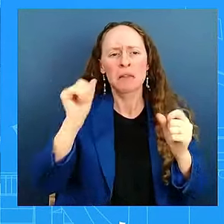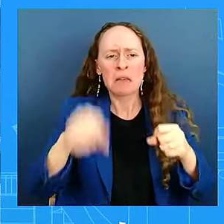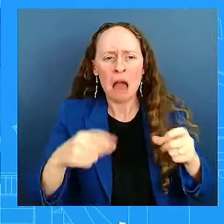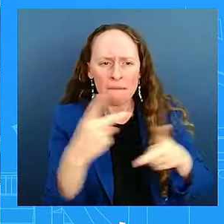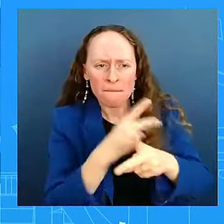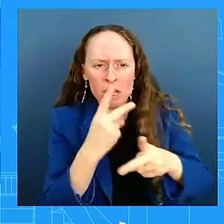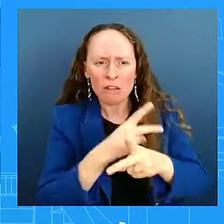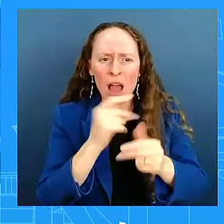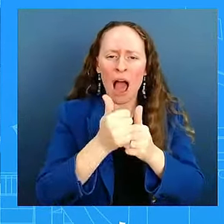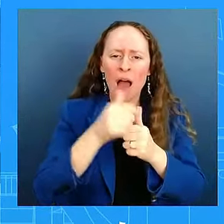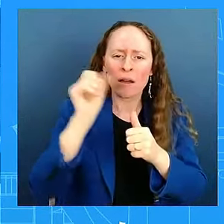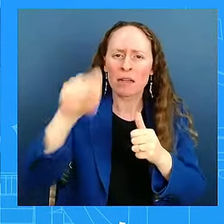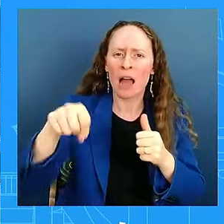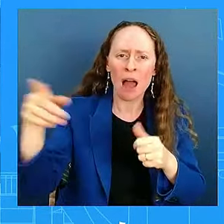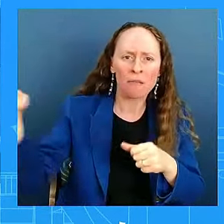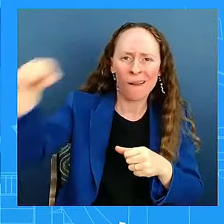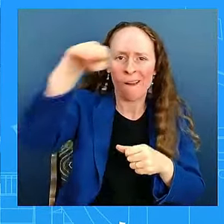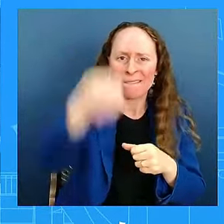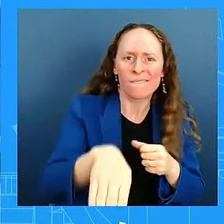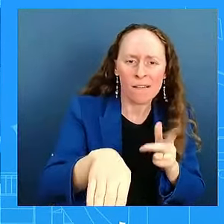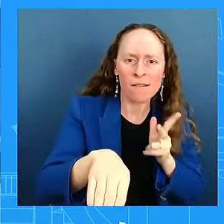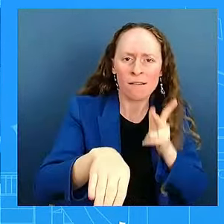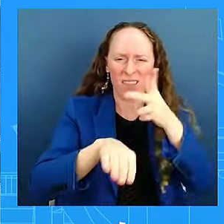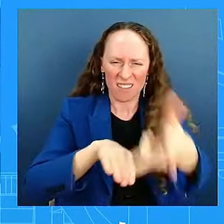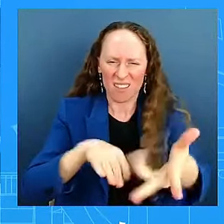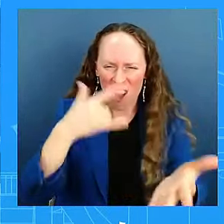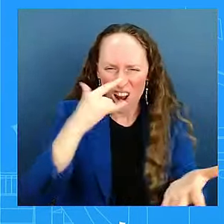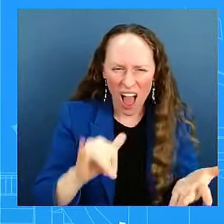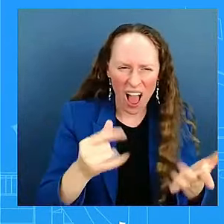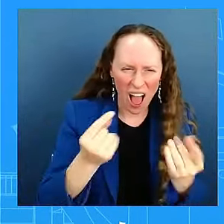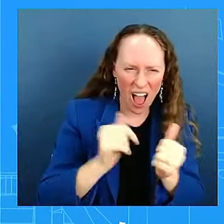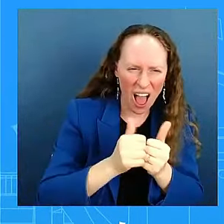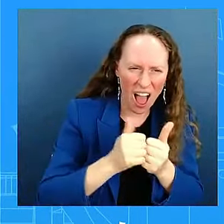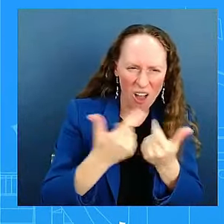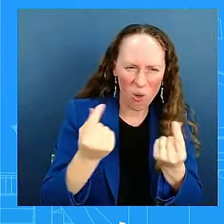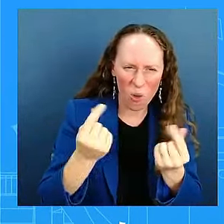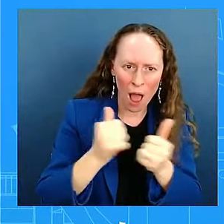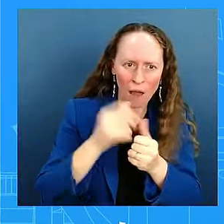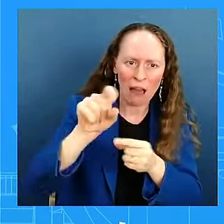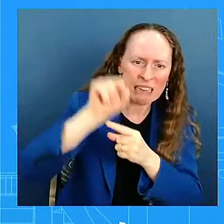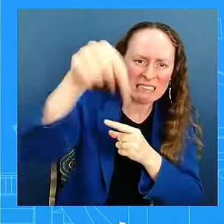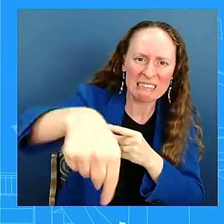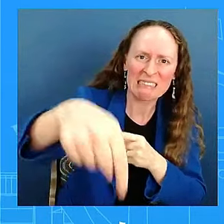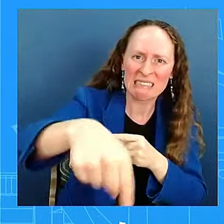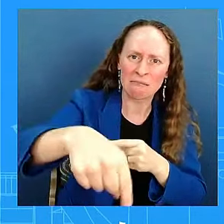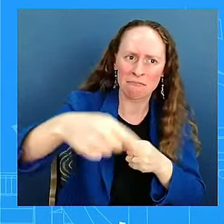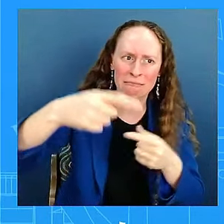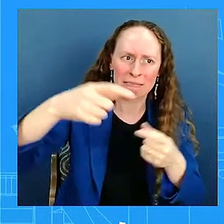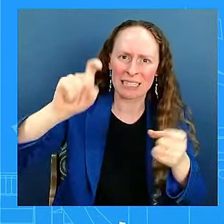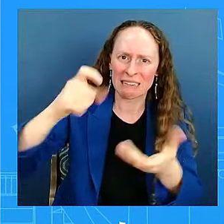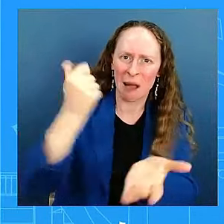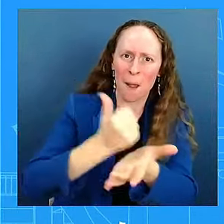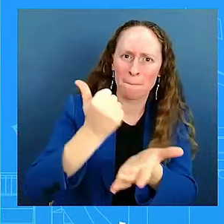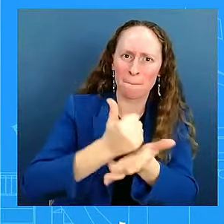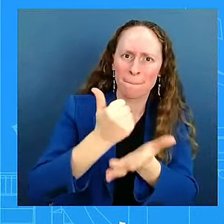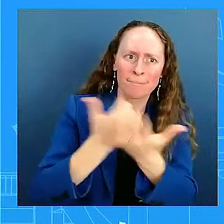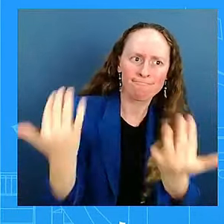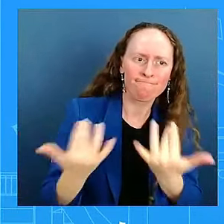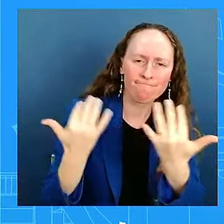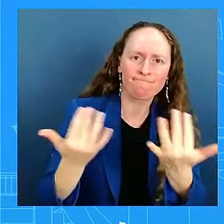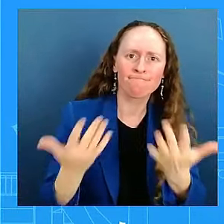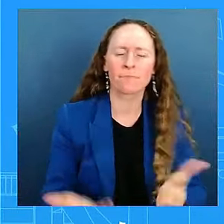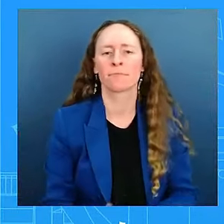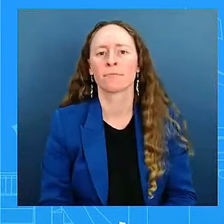looking like to reach the people that are in need there right now? So this is, at the President and Vice President's direction, an all-of-government effort.